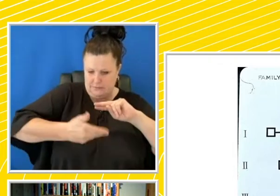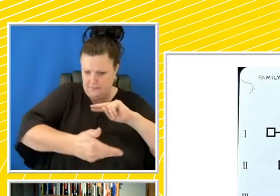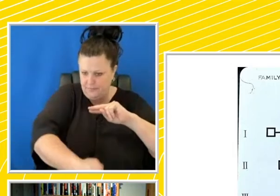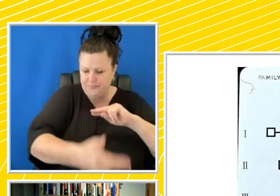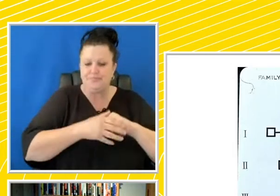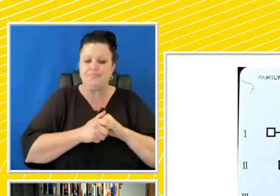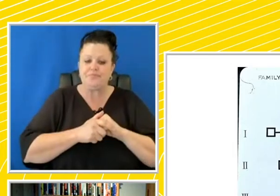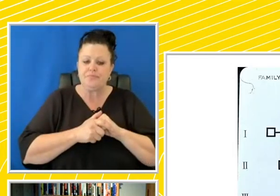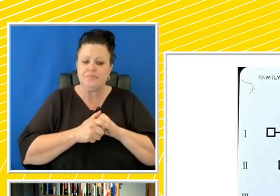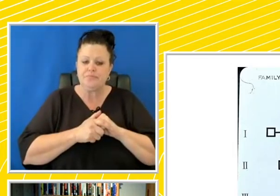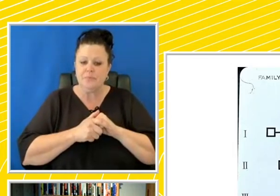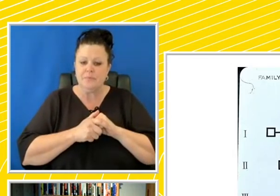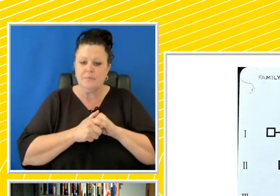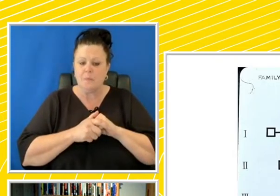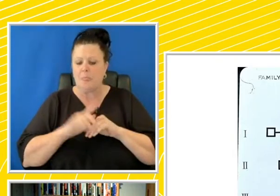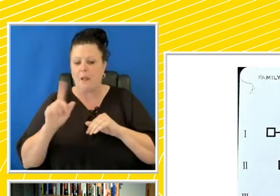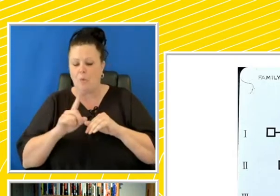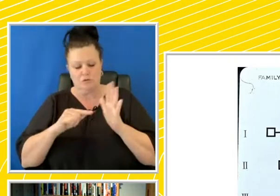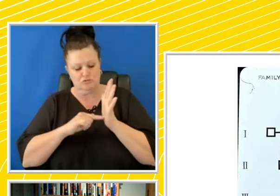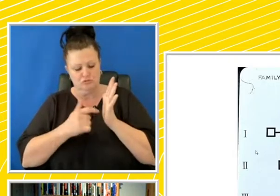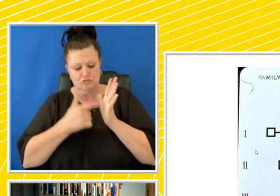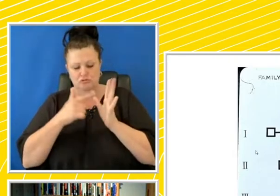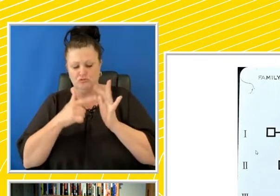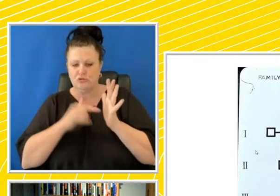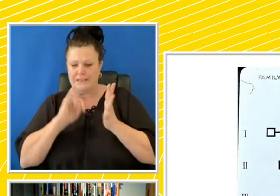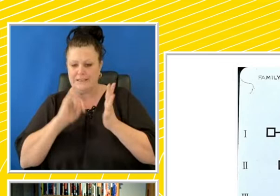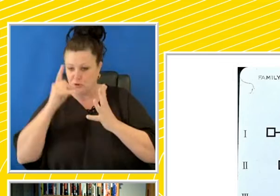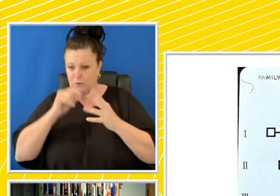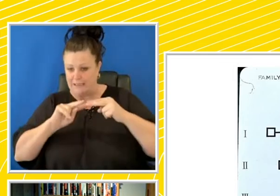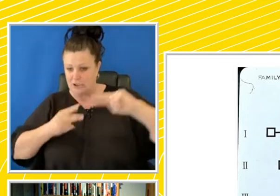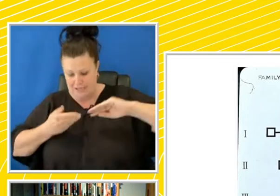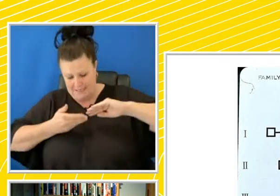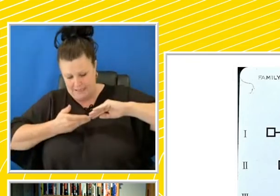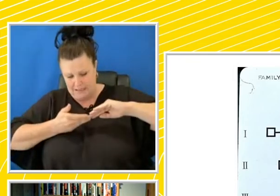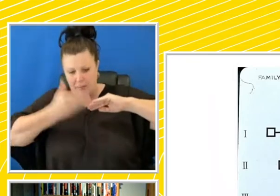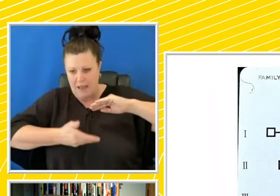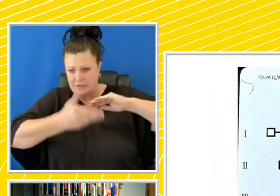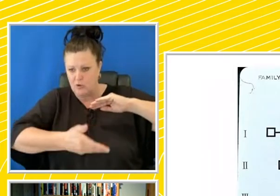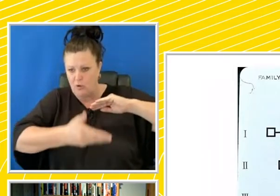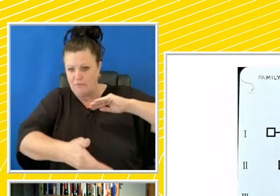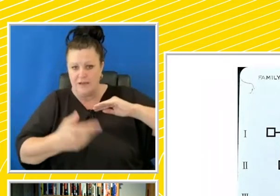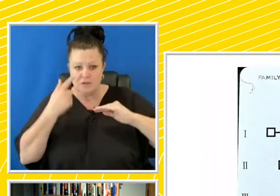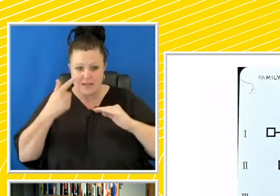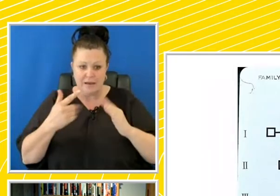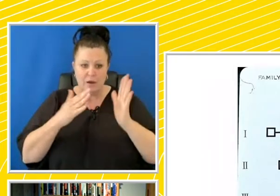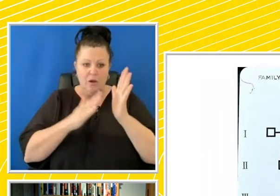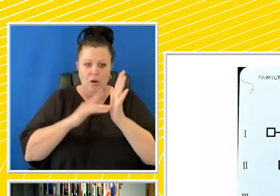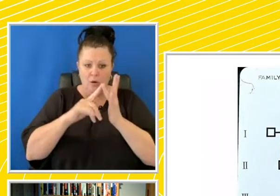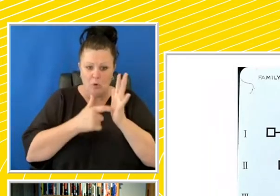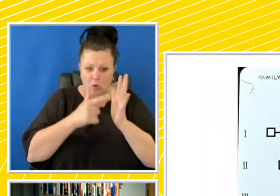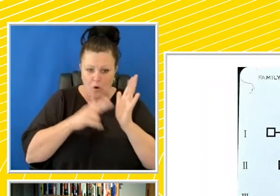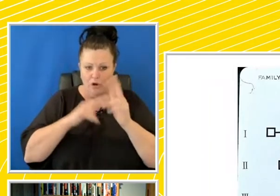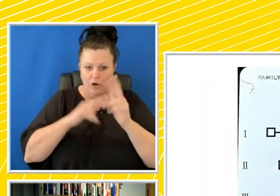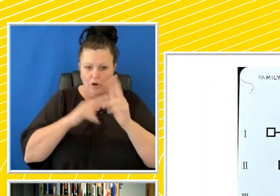traits in particular people within these flow charts. Insane, moron, feeble-minded, alcoholic,